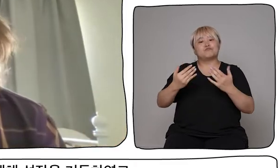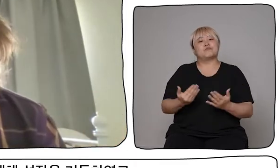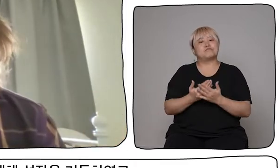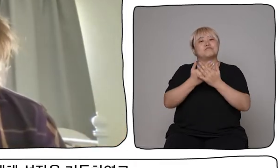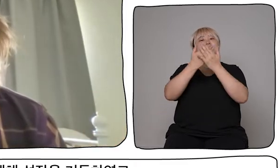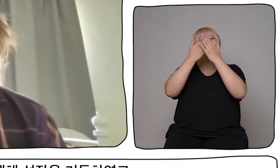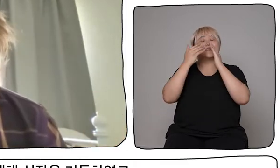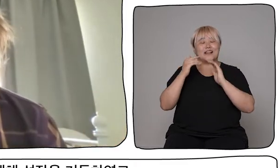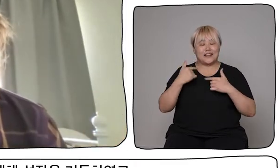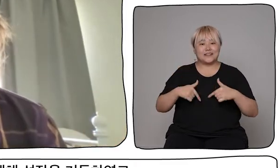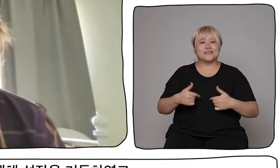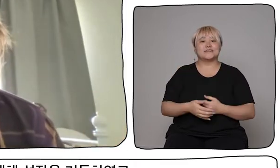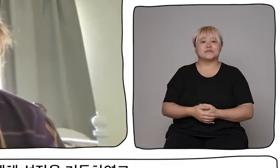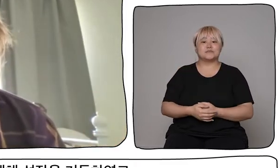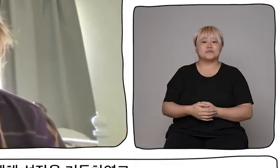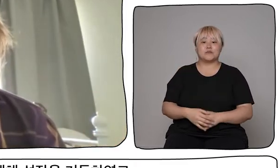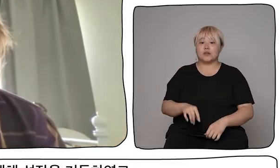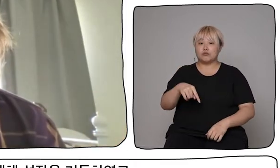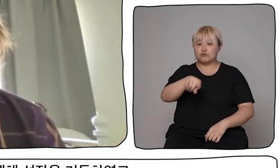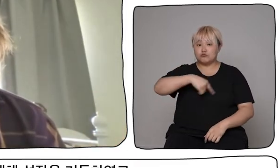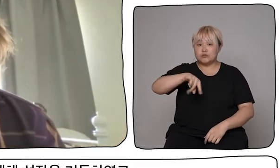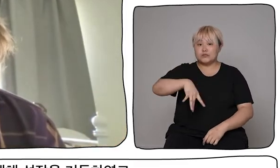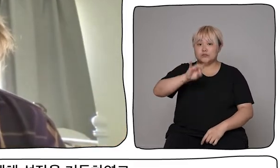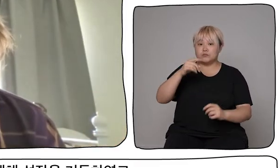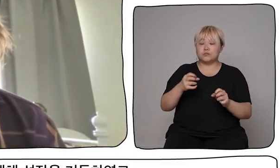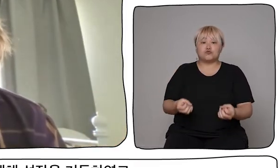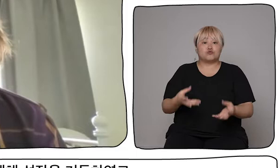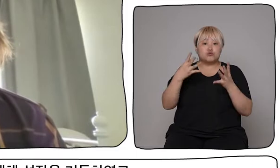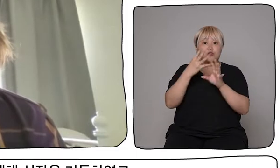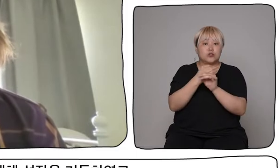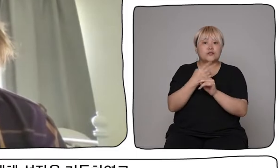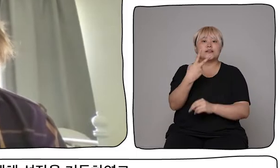festival happening in 2001.